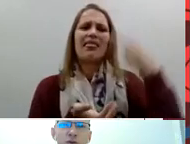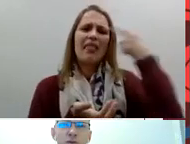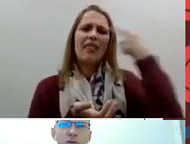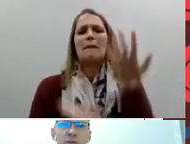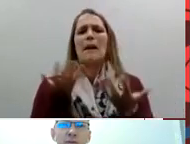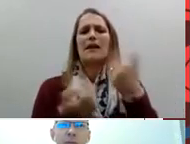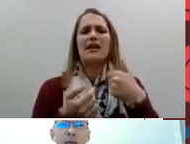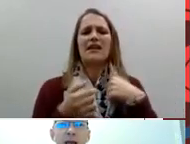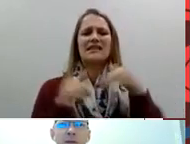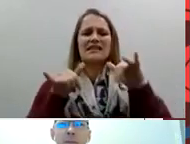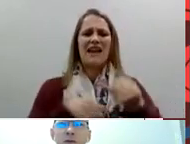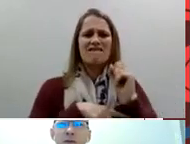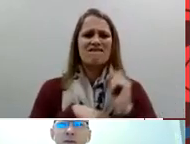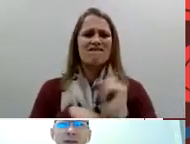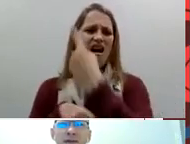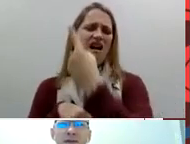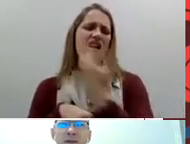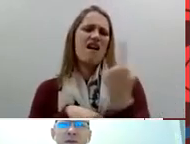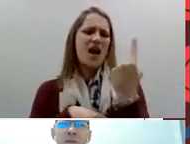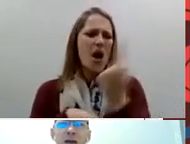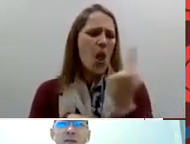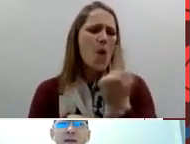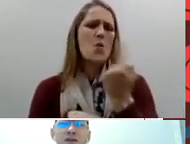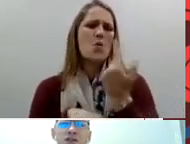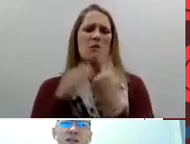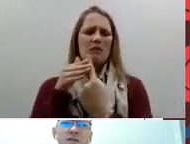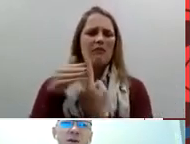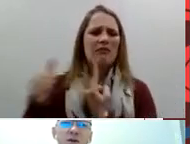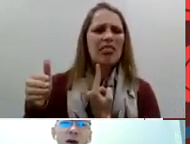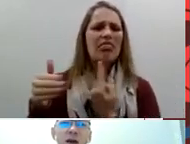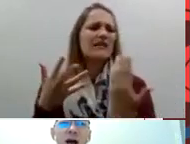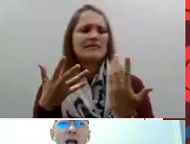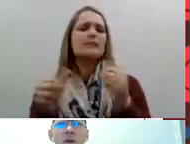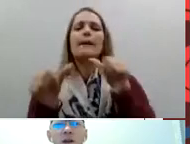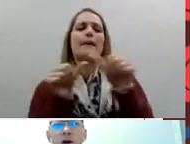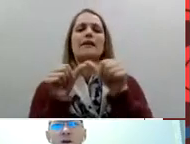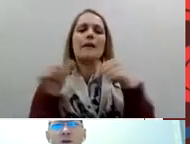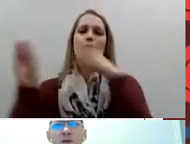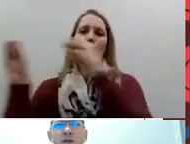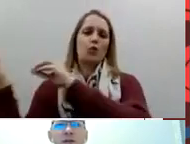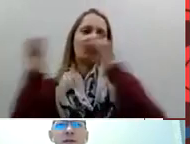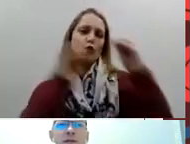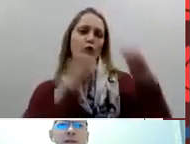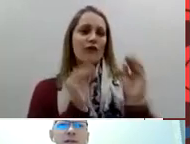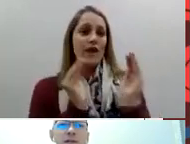school and my mother would think you know maybe she's far away I am alone